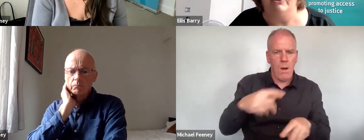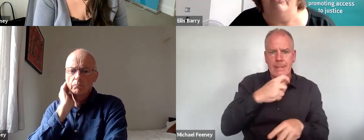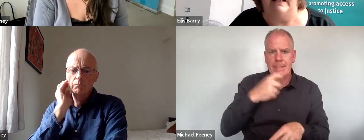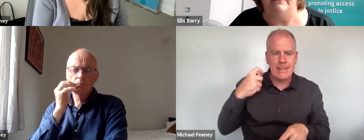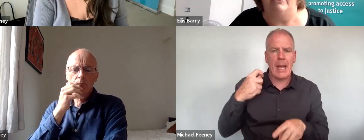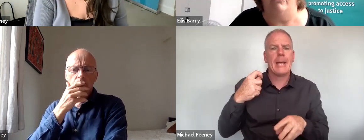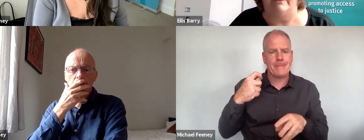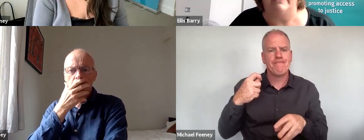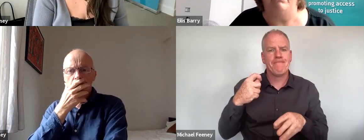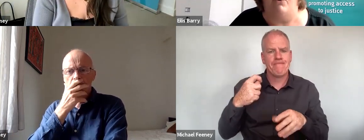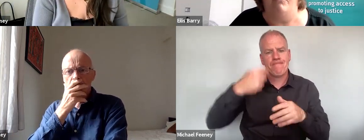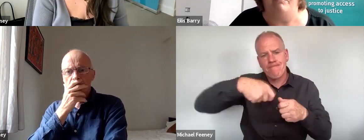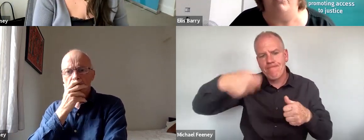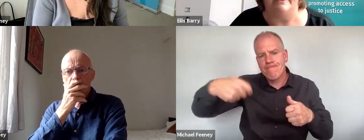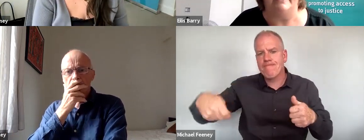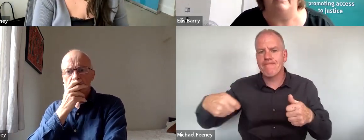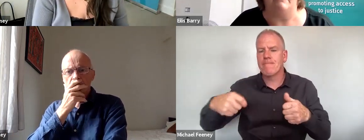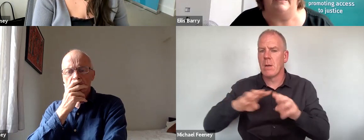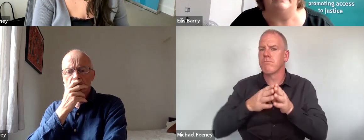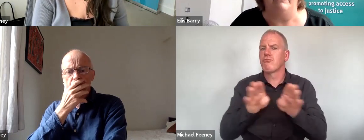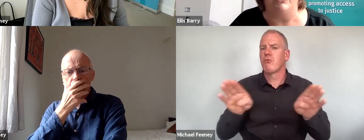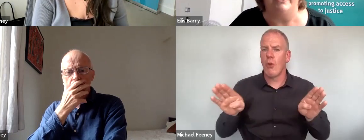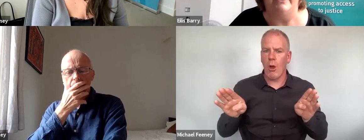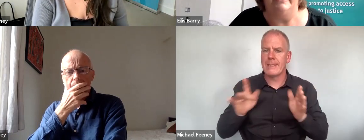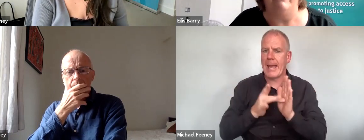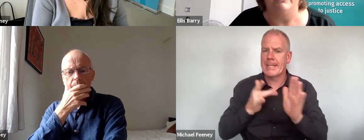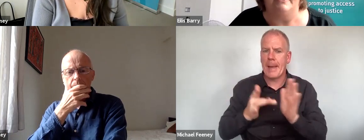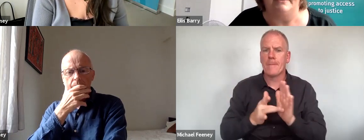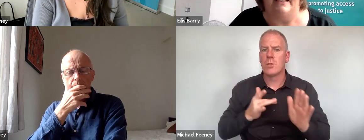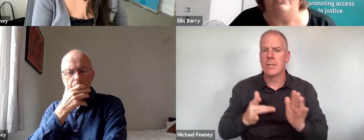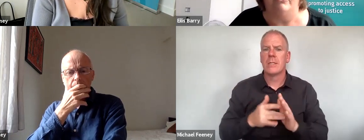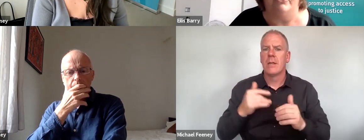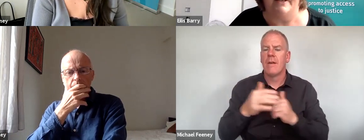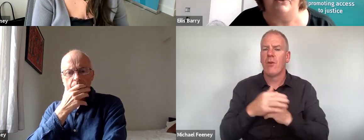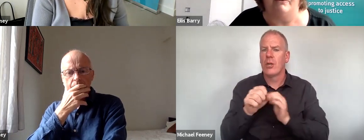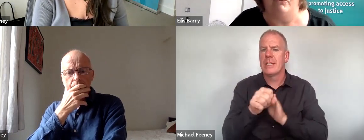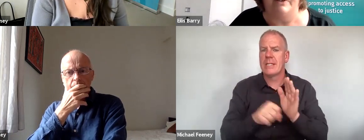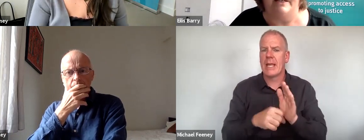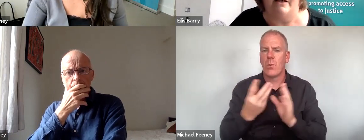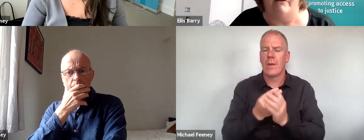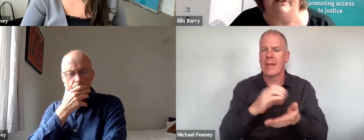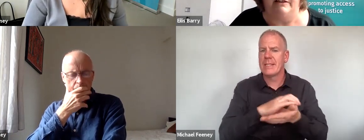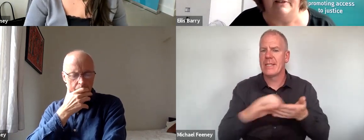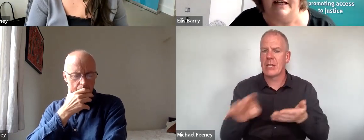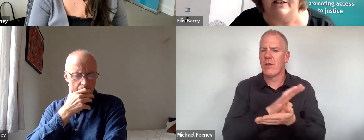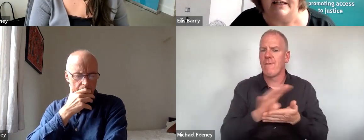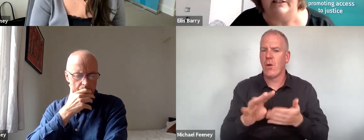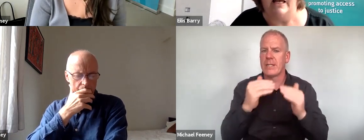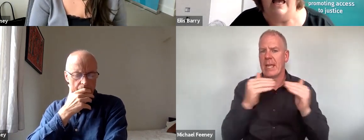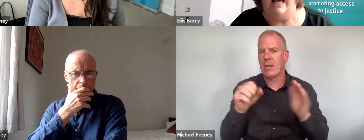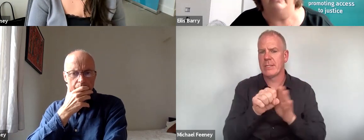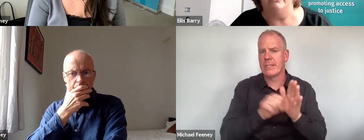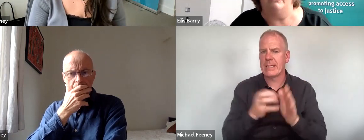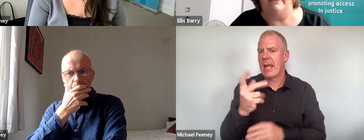expanded greatly the already overbought exemption given to the state under Section 14 of the Equal Status